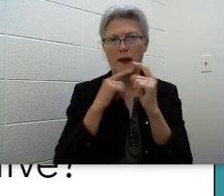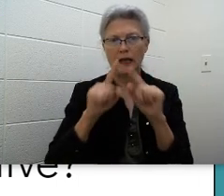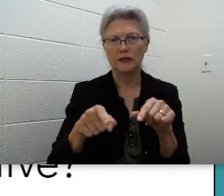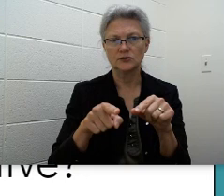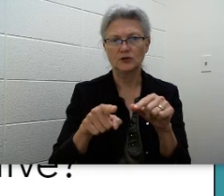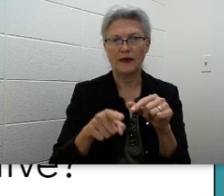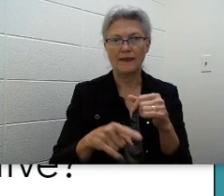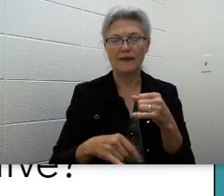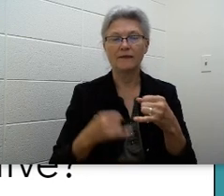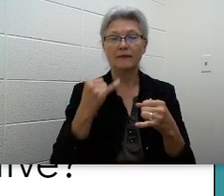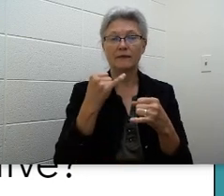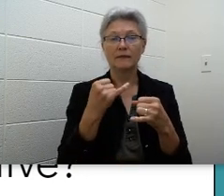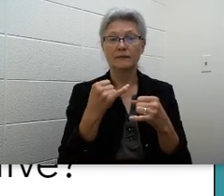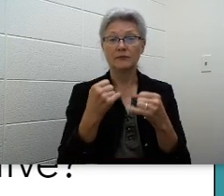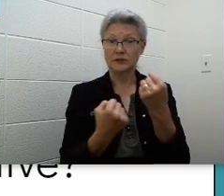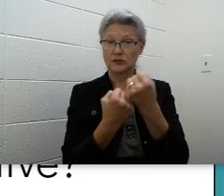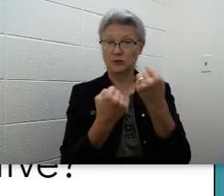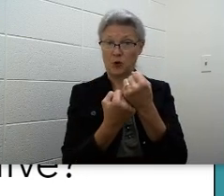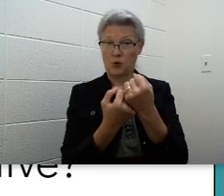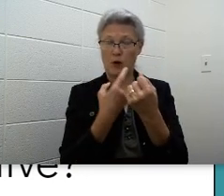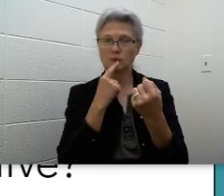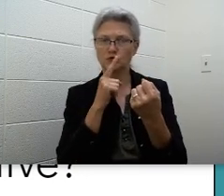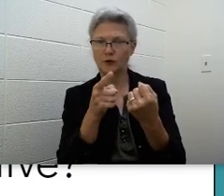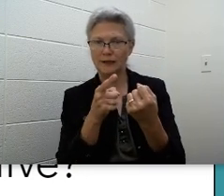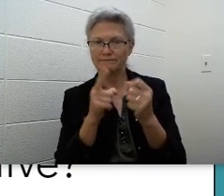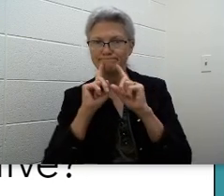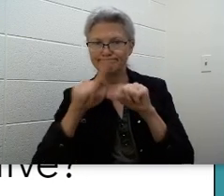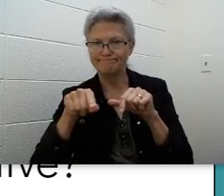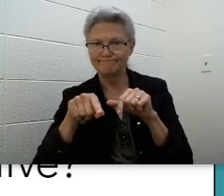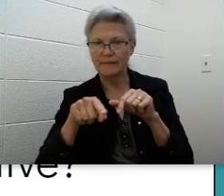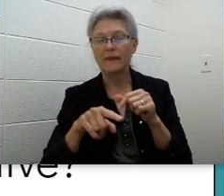answer and to support what I'm trying to go for.